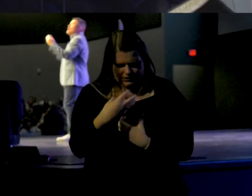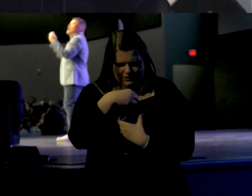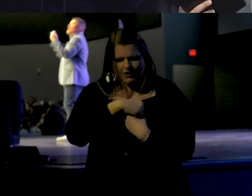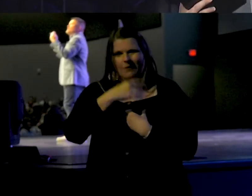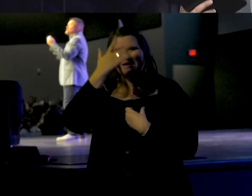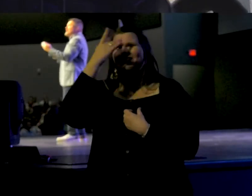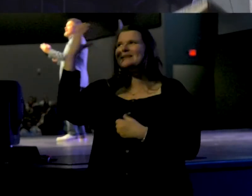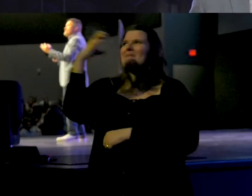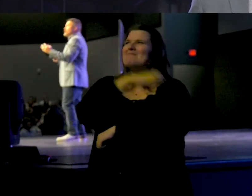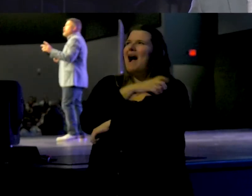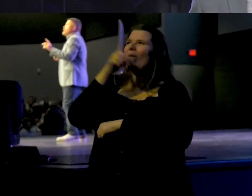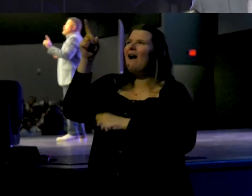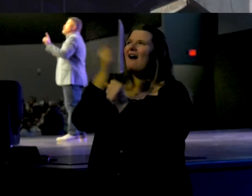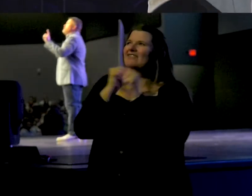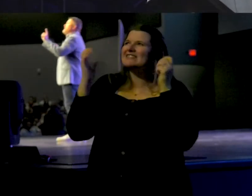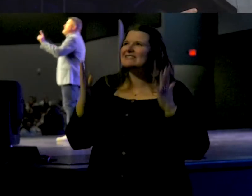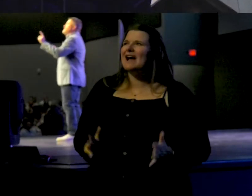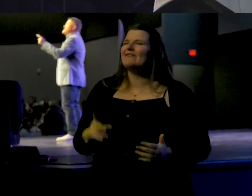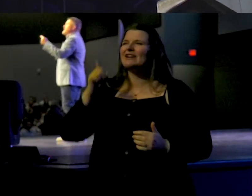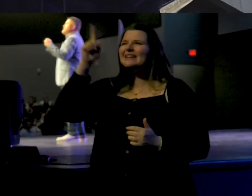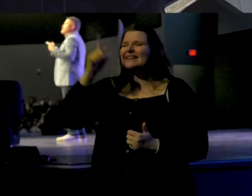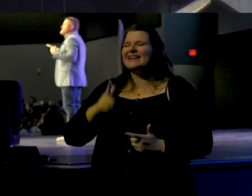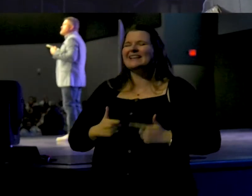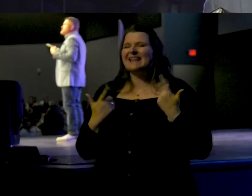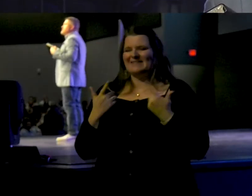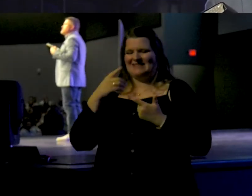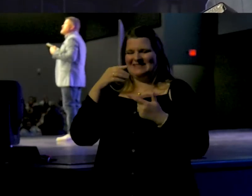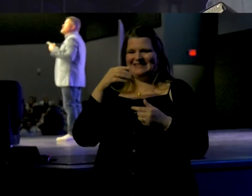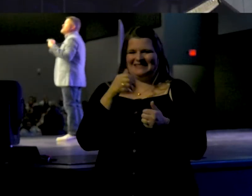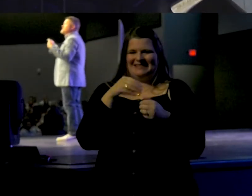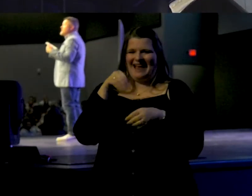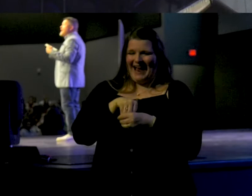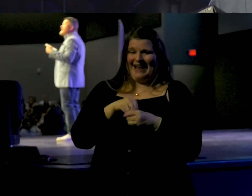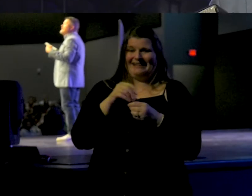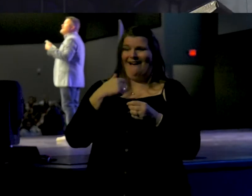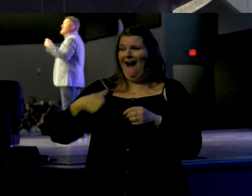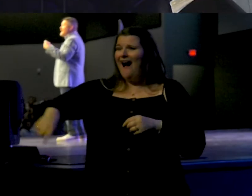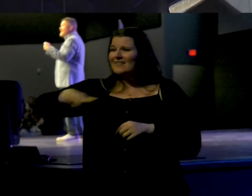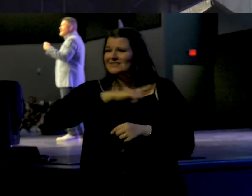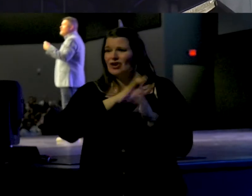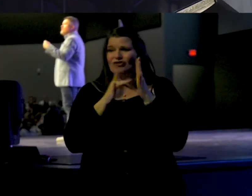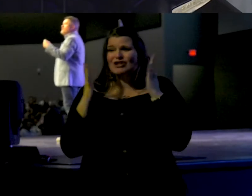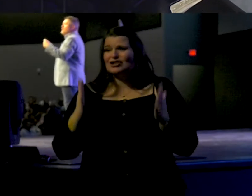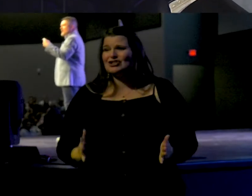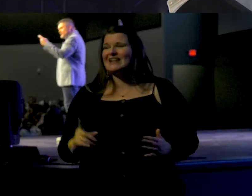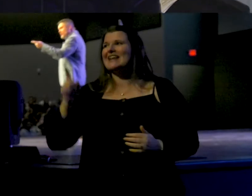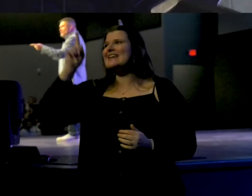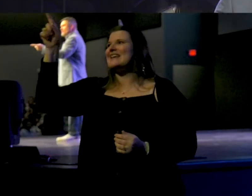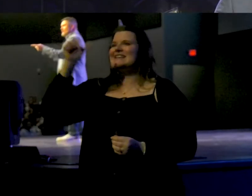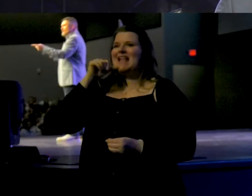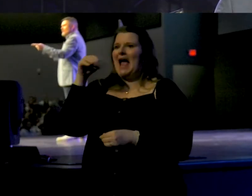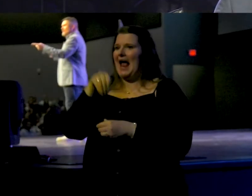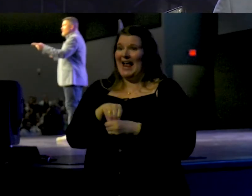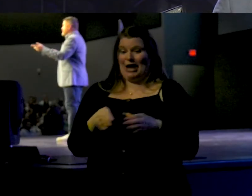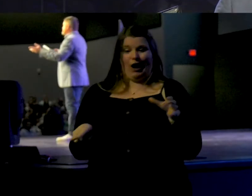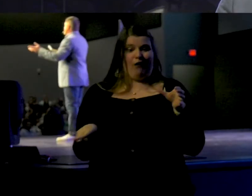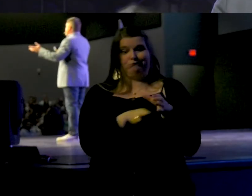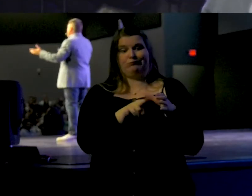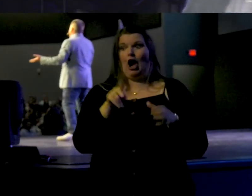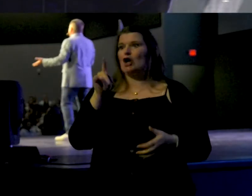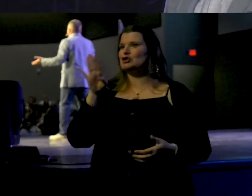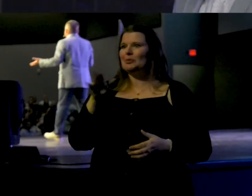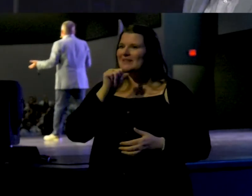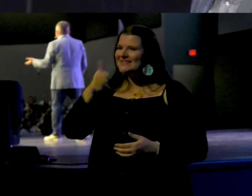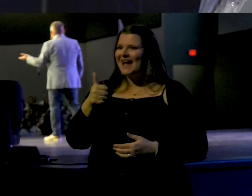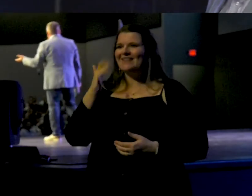power of a Savior who lives in Christians because he's not in a tomb. This